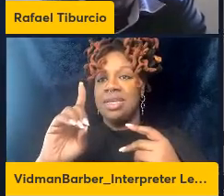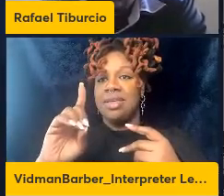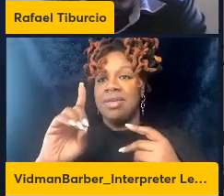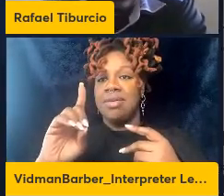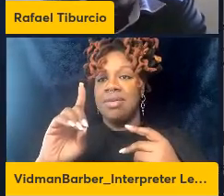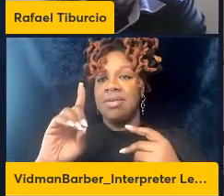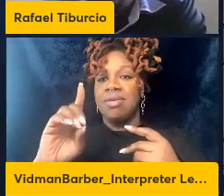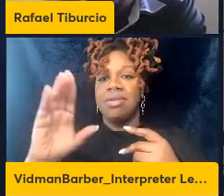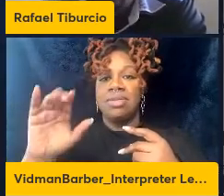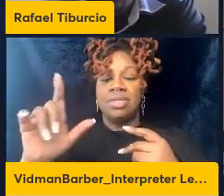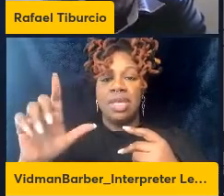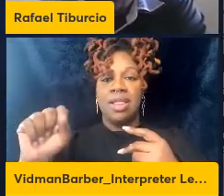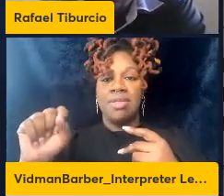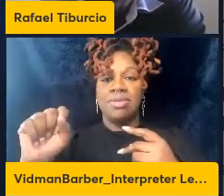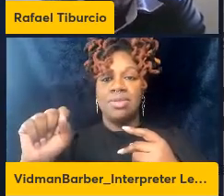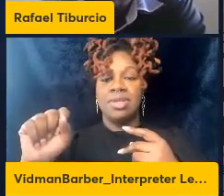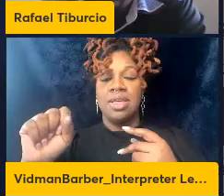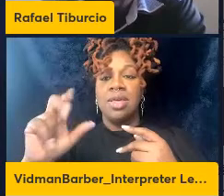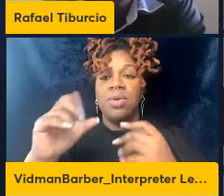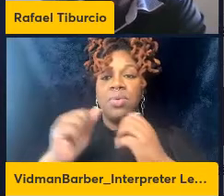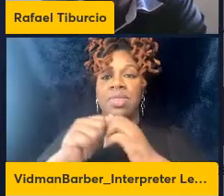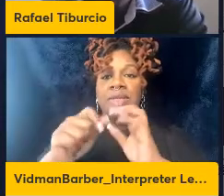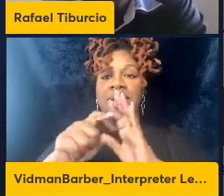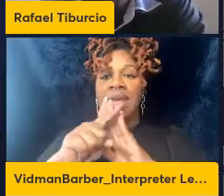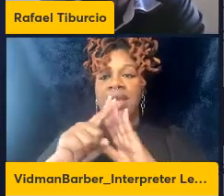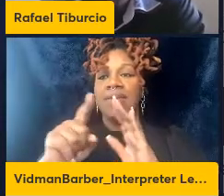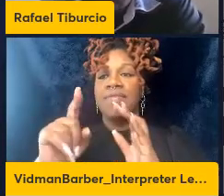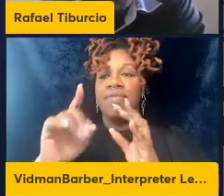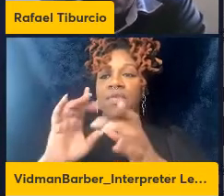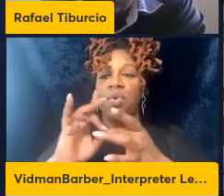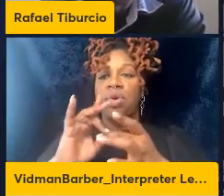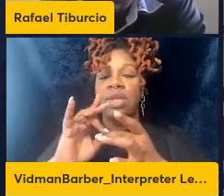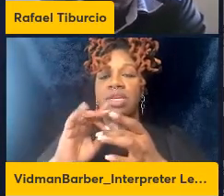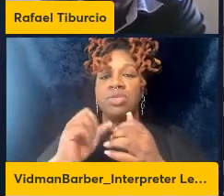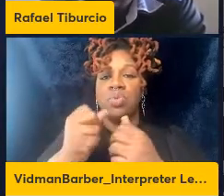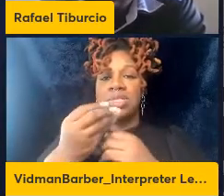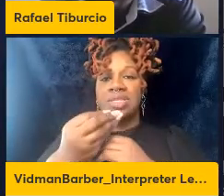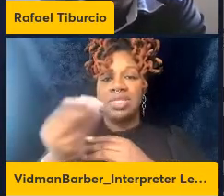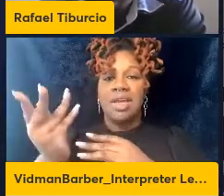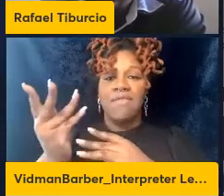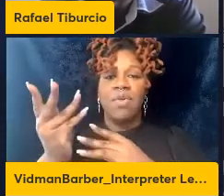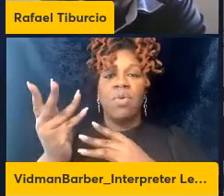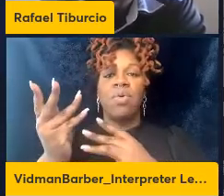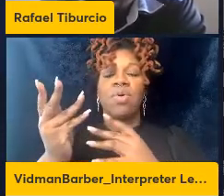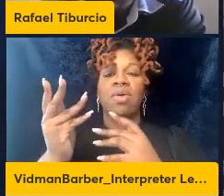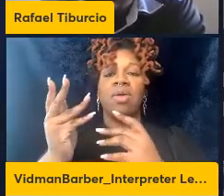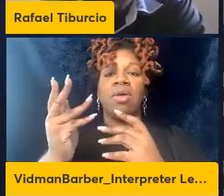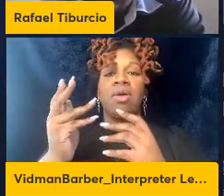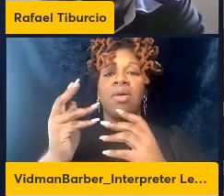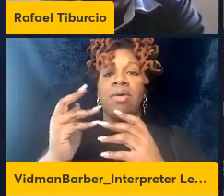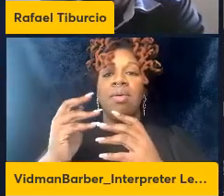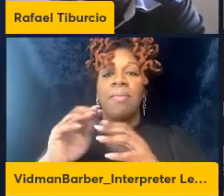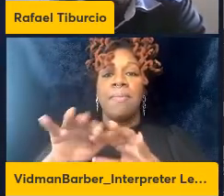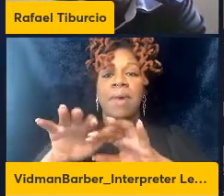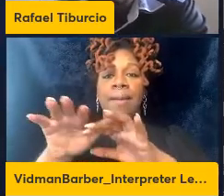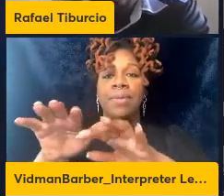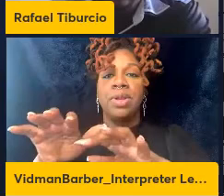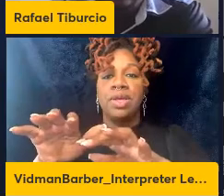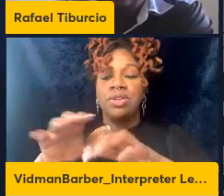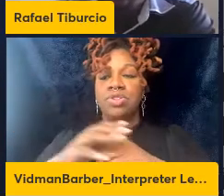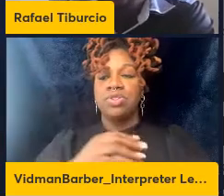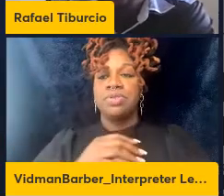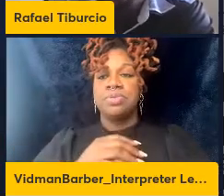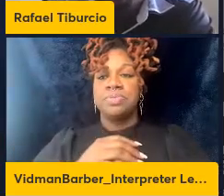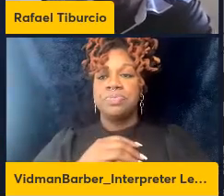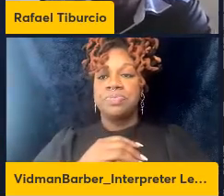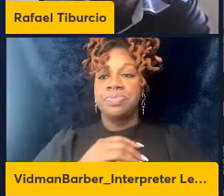with several activated populations such as granzyme B CDT cells and activated